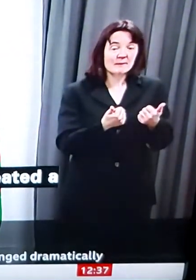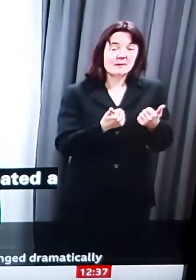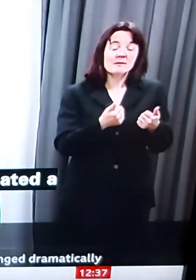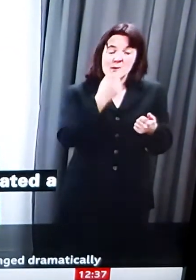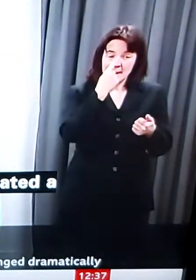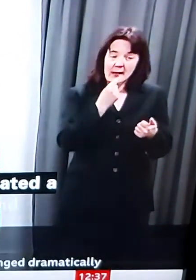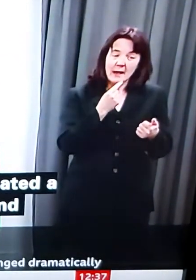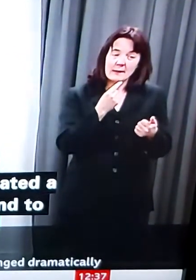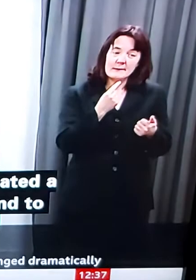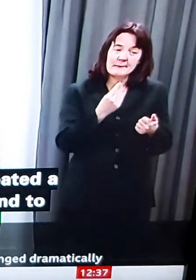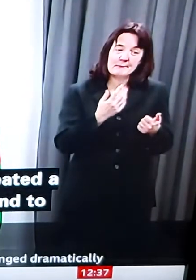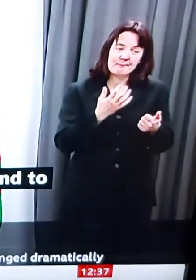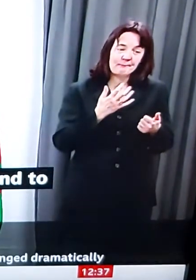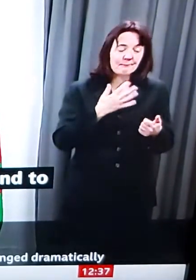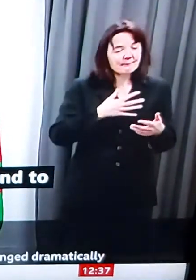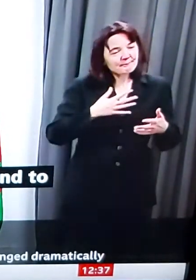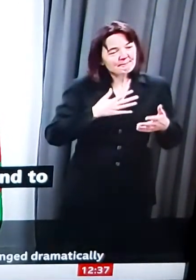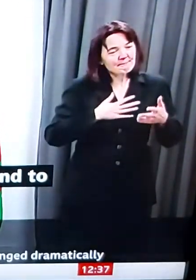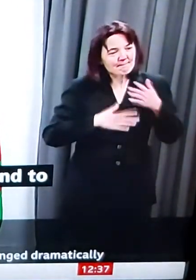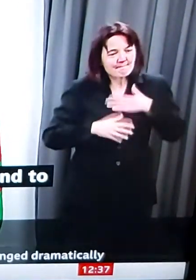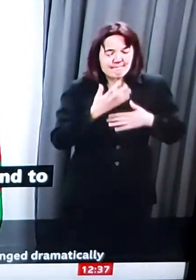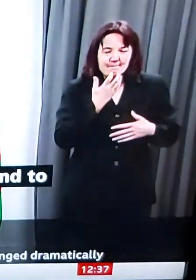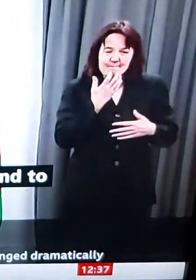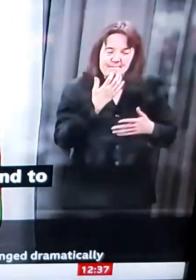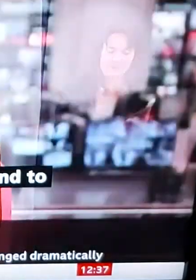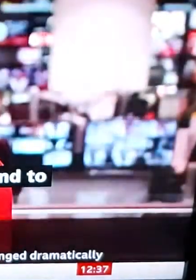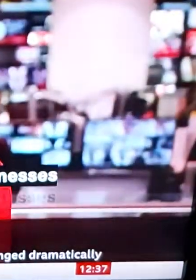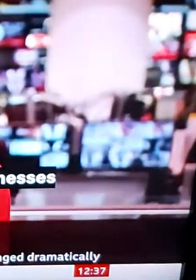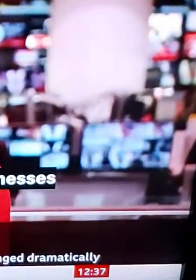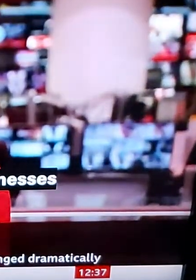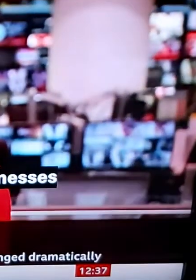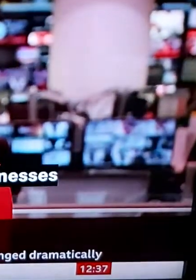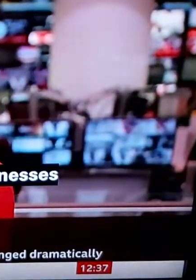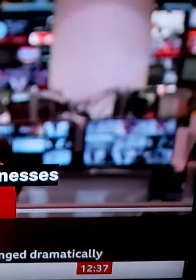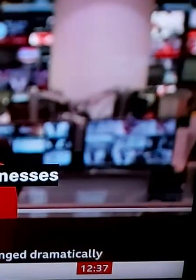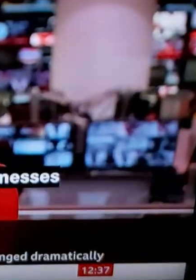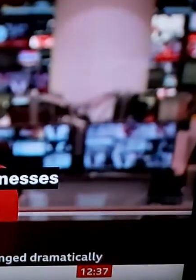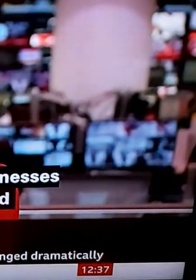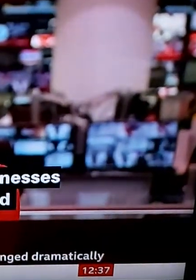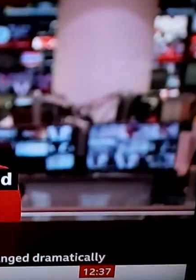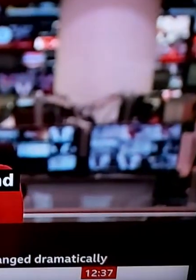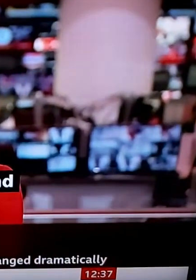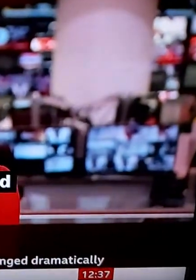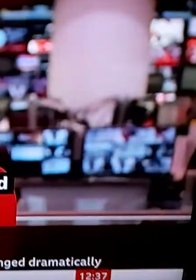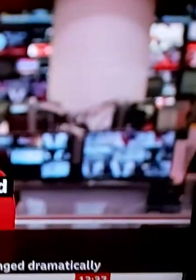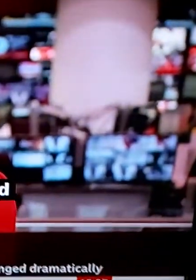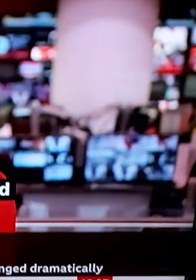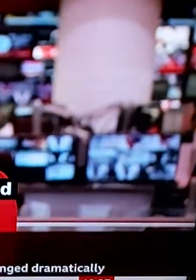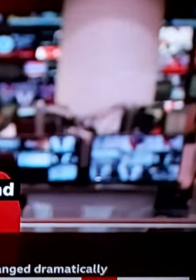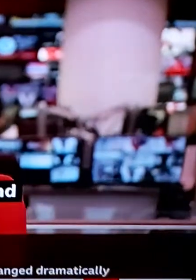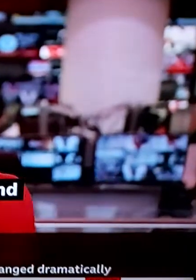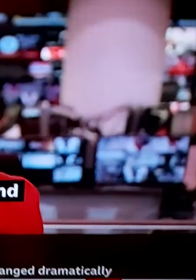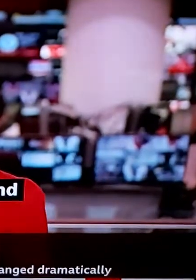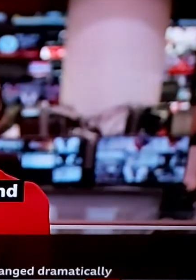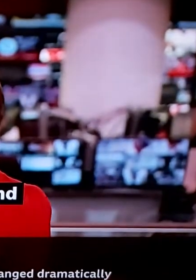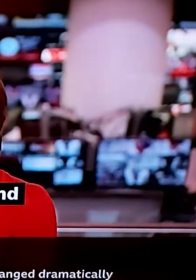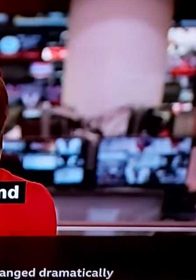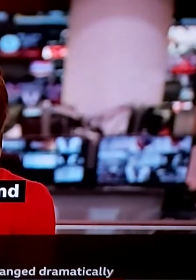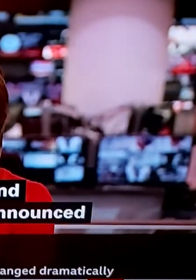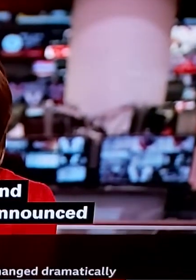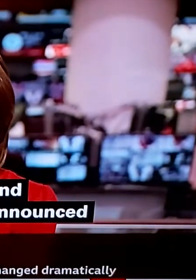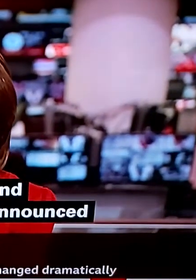businesses and charities in Wales, over and above the schemes already announced by the government.